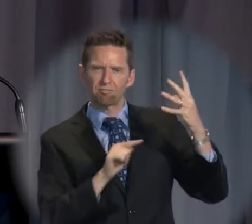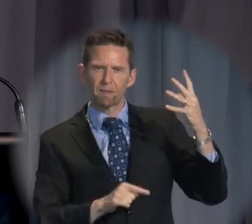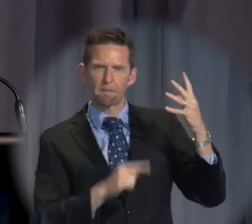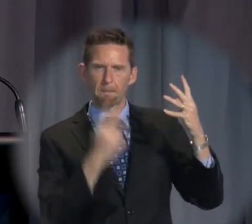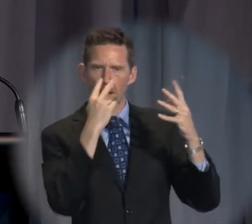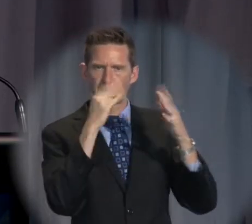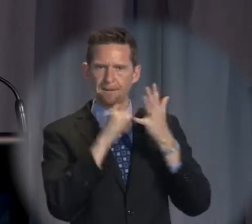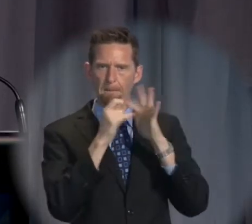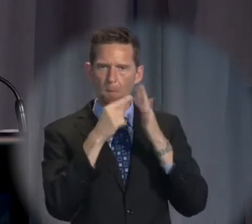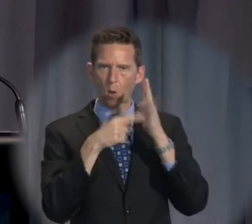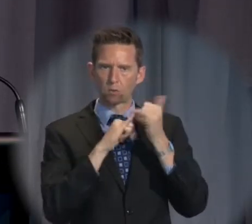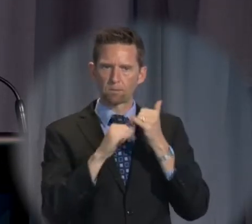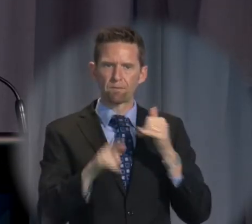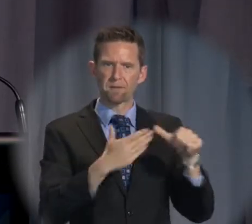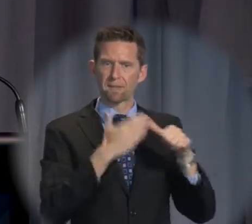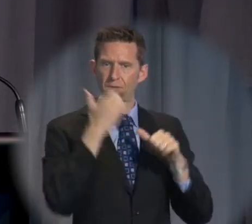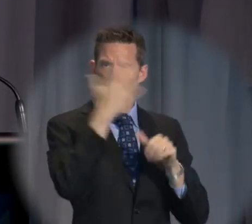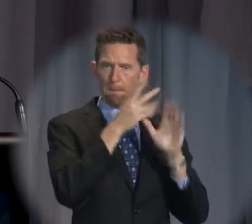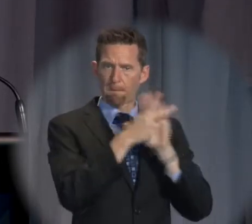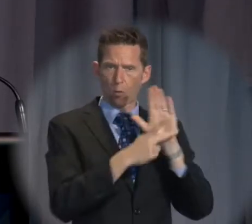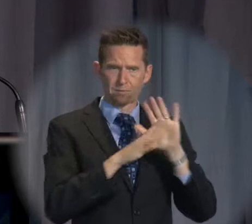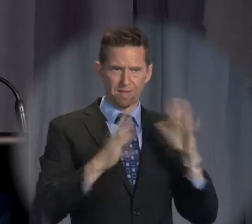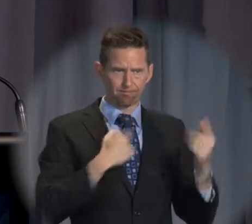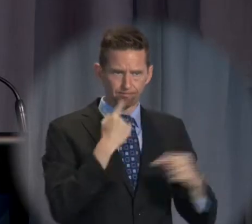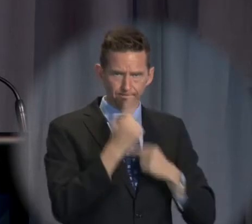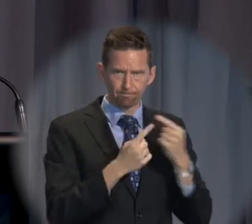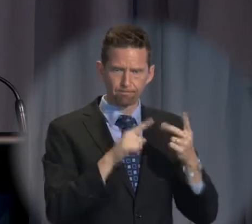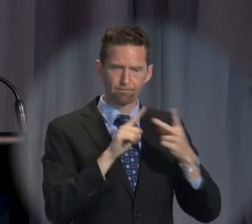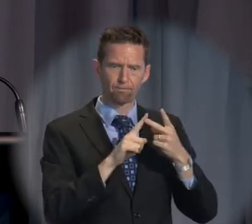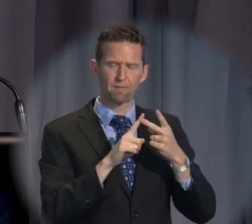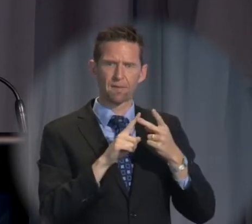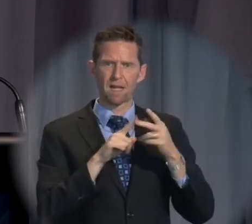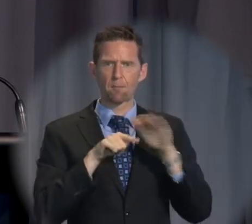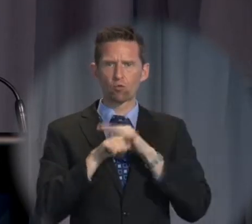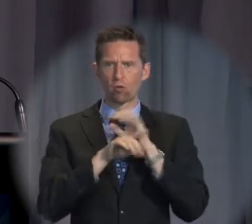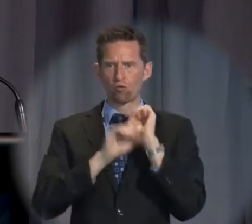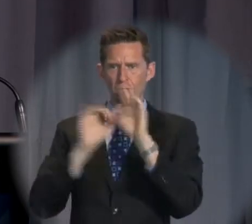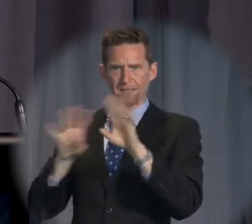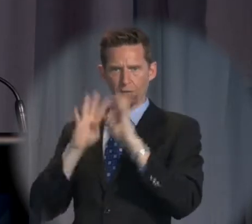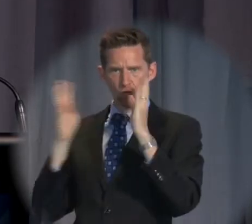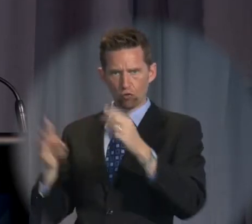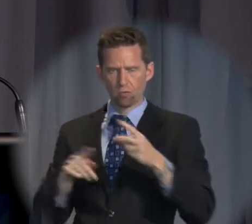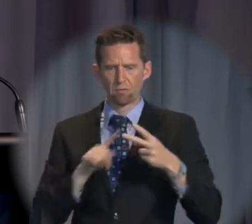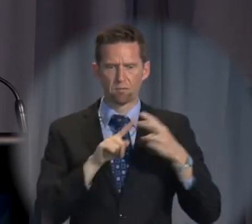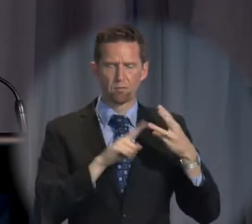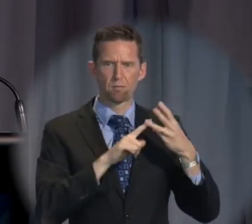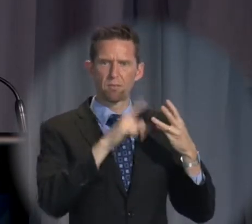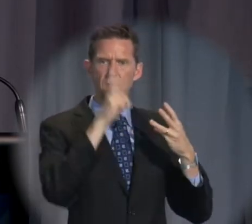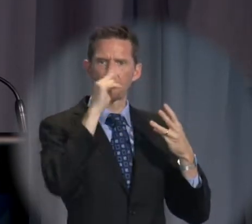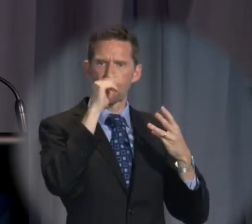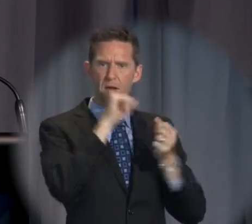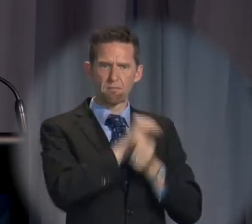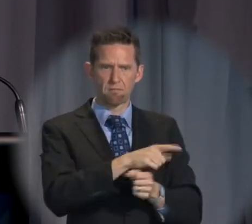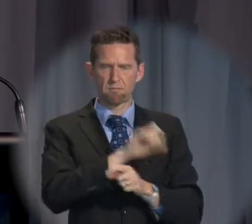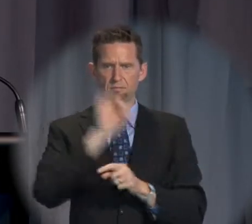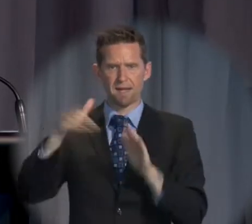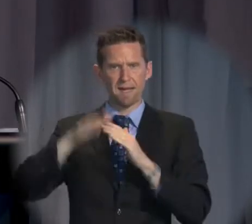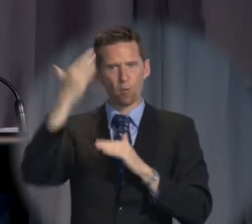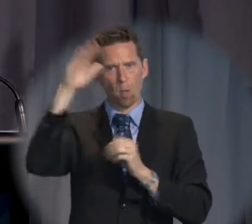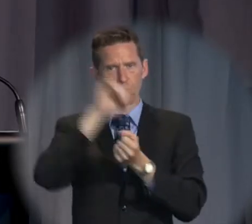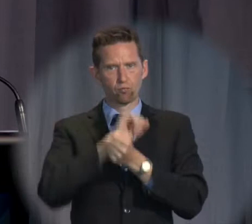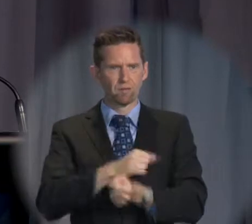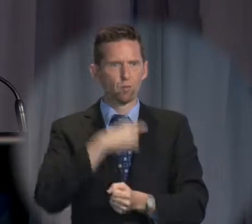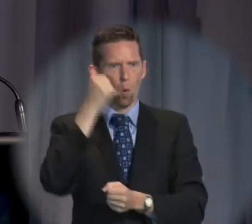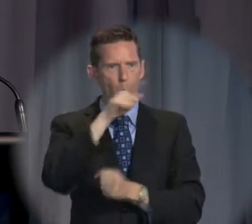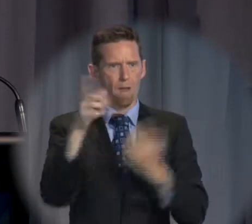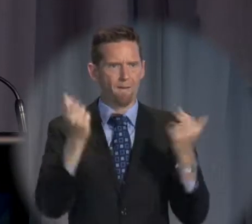Indigenous policy that I haven't talked about today, immigration detention, detention of juveniles in adult prisons that I know you've been dealing with here